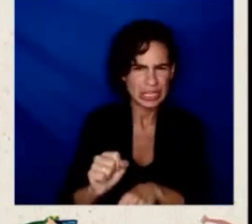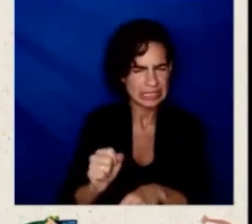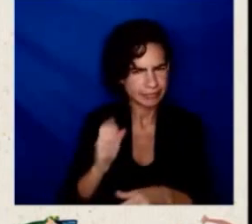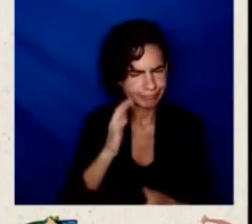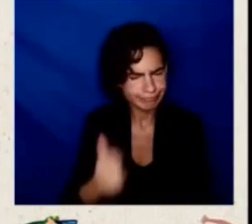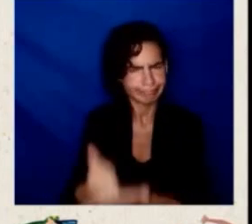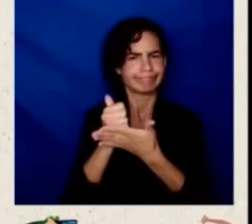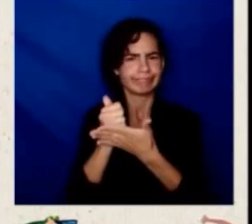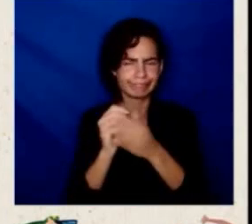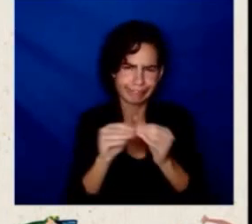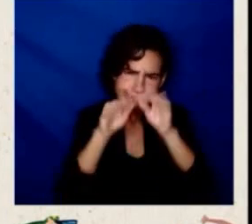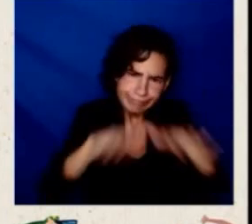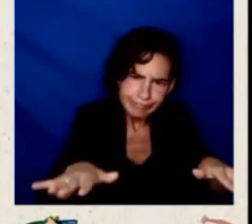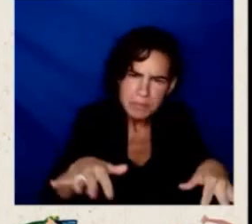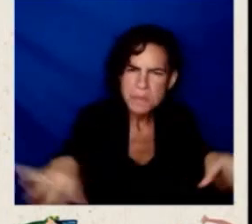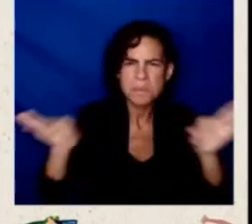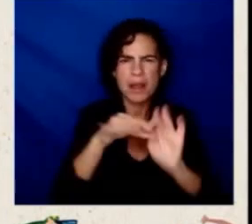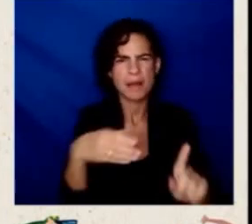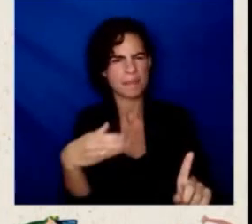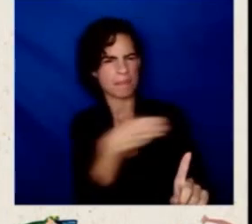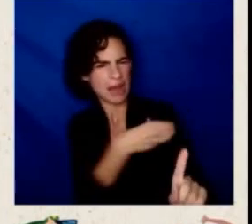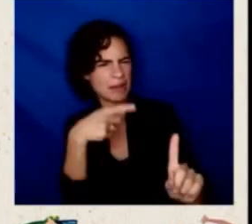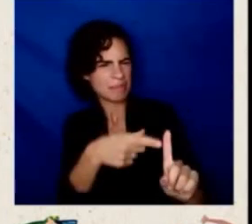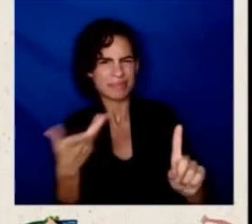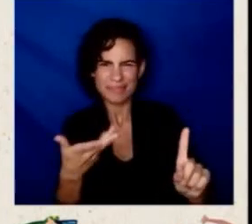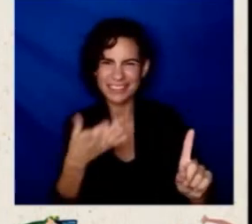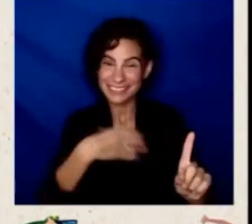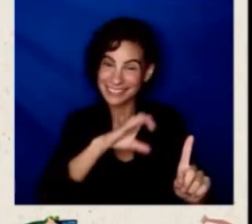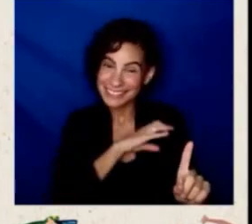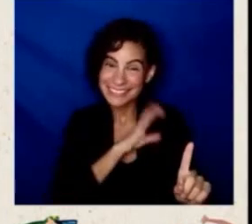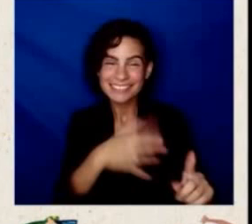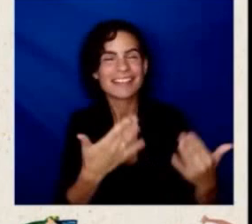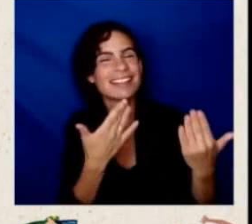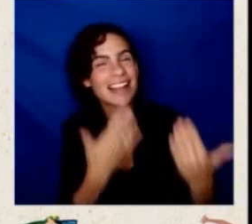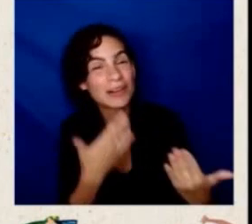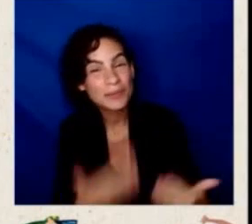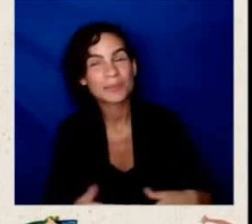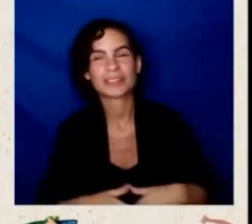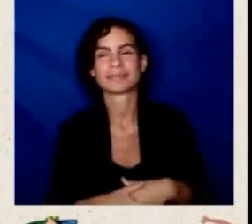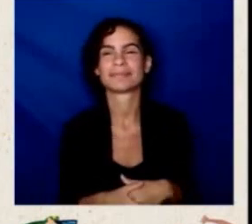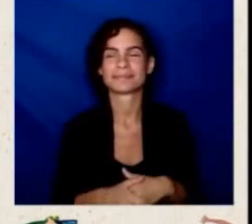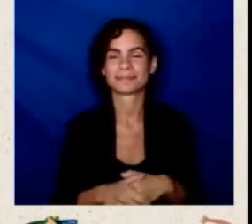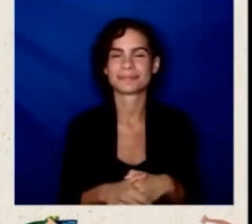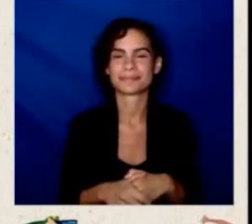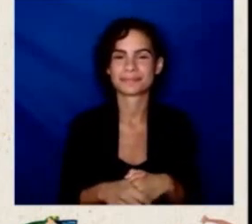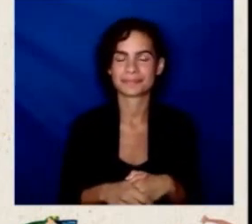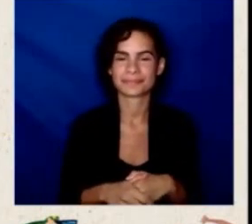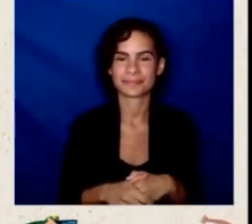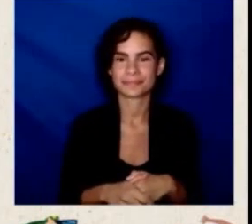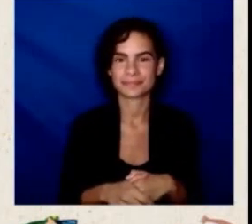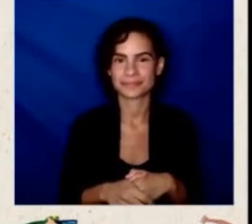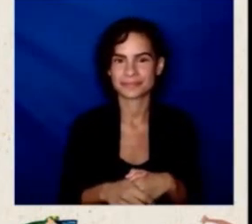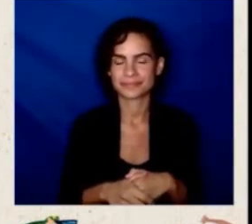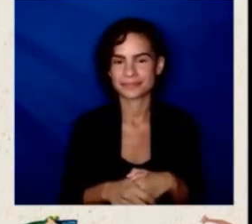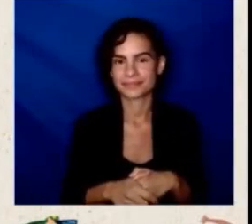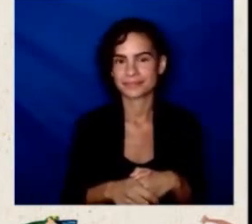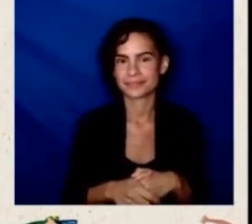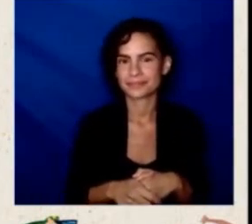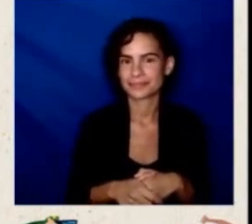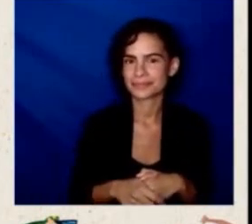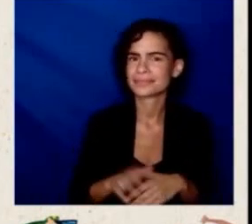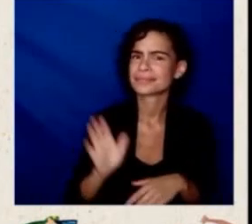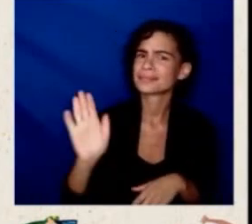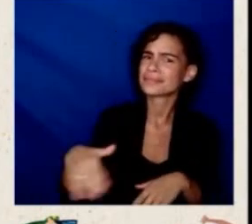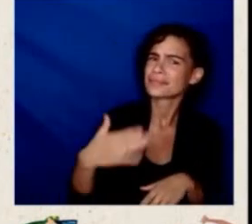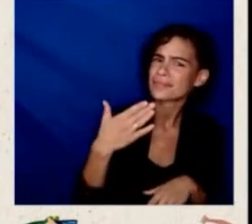Thank you Secretary. Thank It means so much to the community to have you in this role, leading efforts on actualization, leading efforts to keep